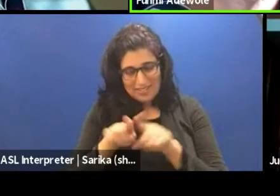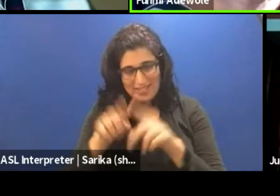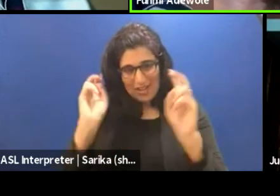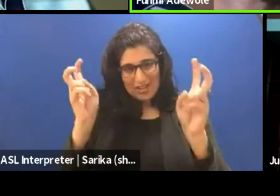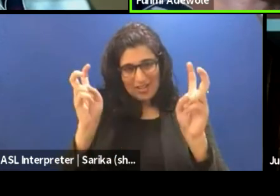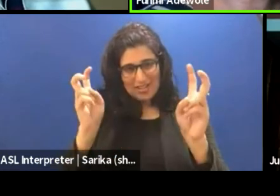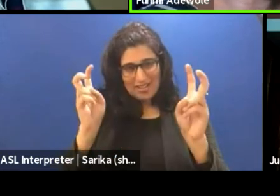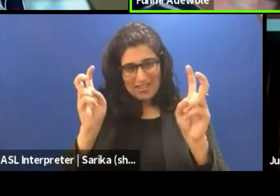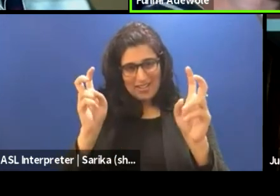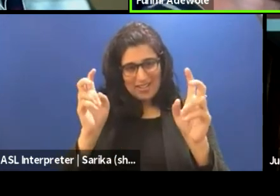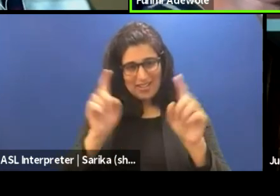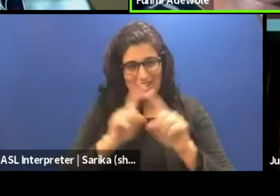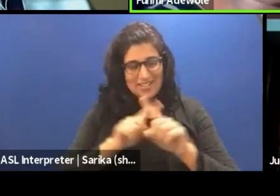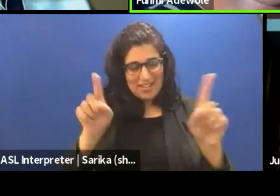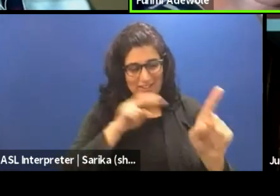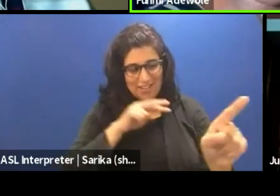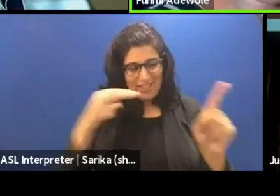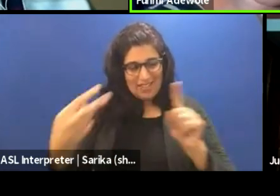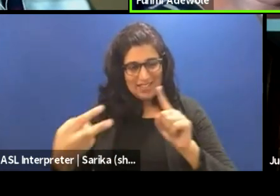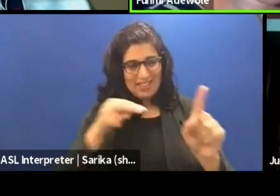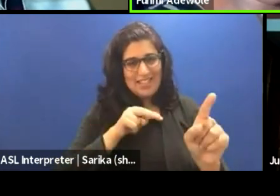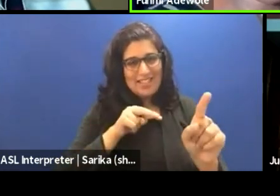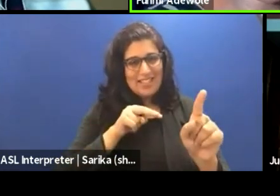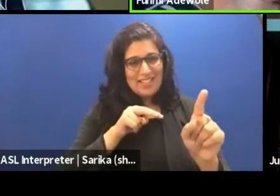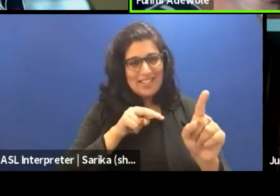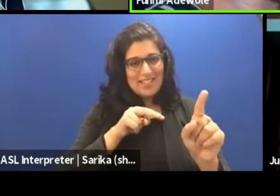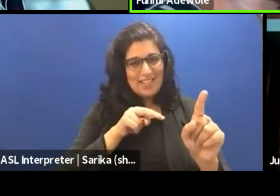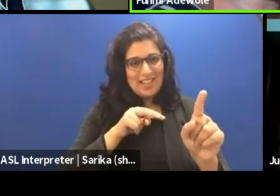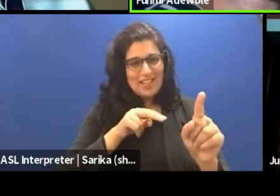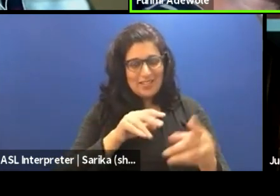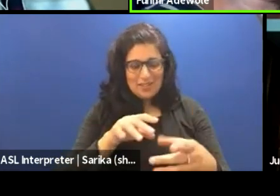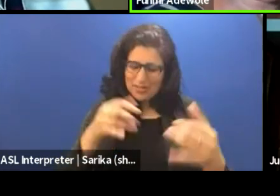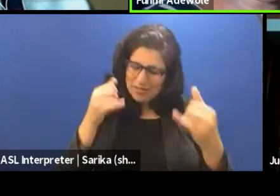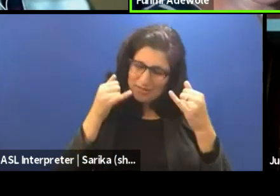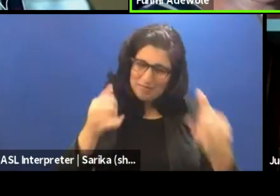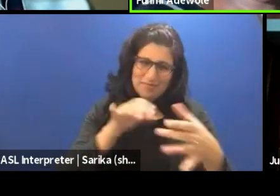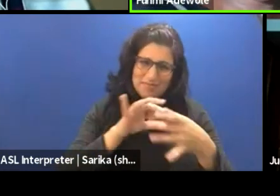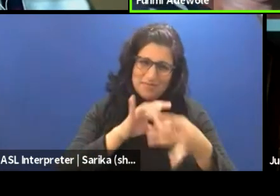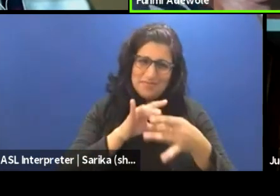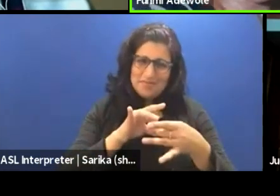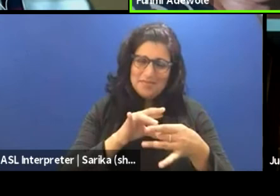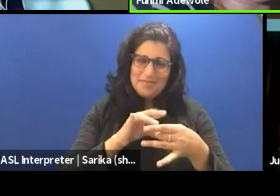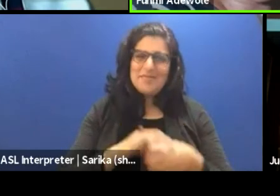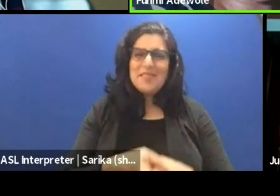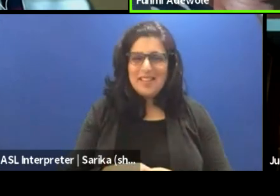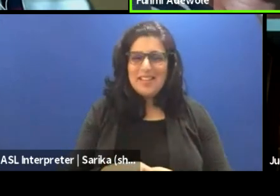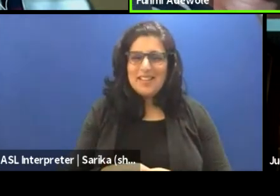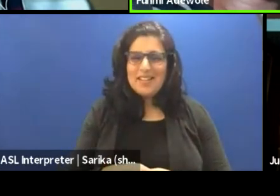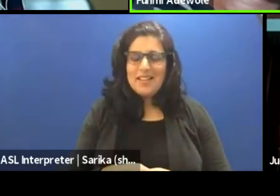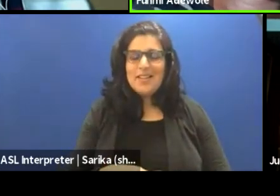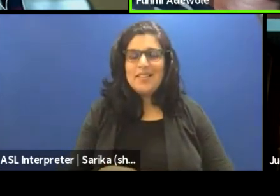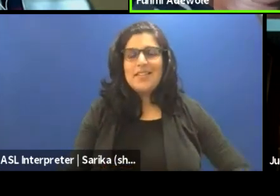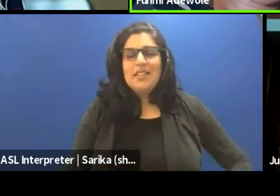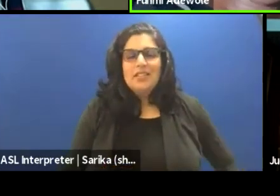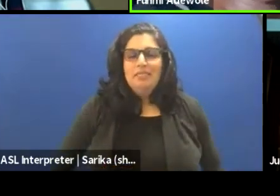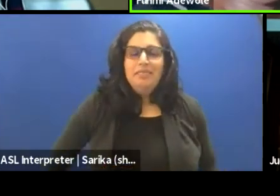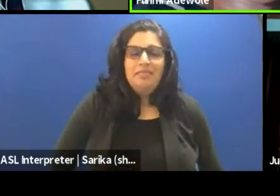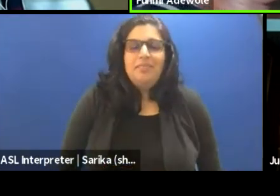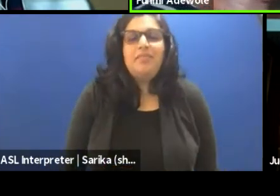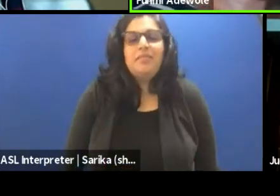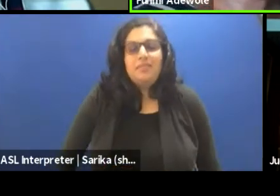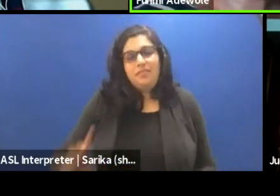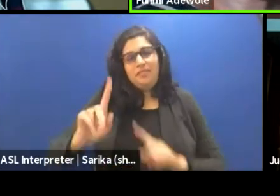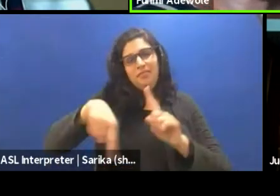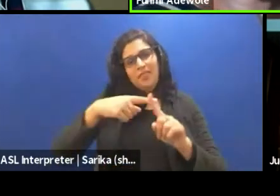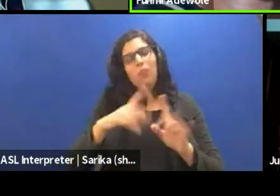with different lenses, both very, very relevant. And yeah, I, when I think of,